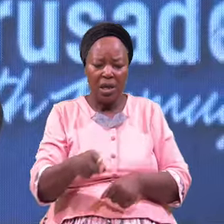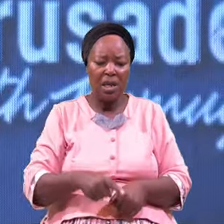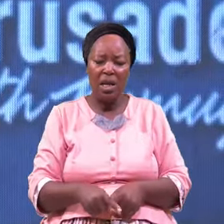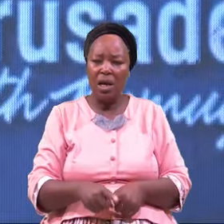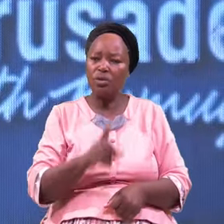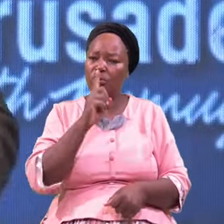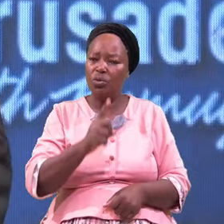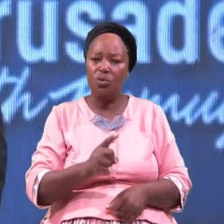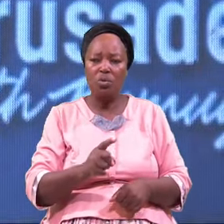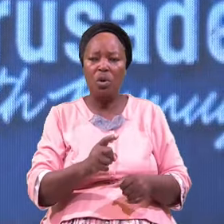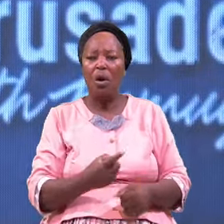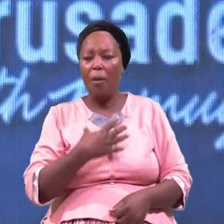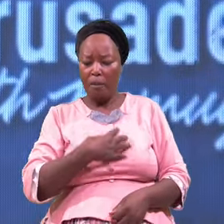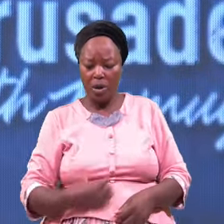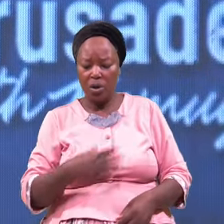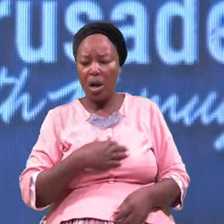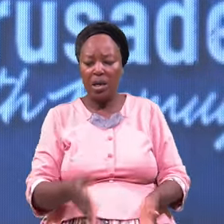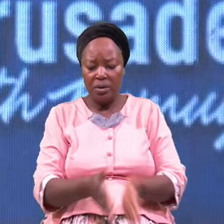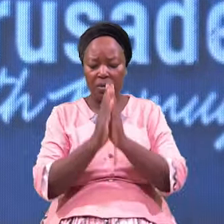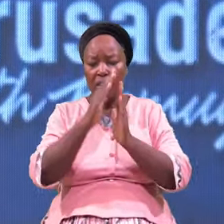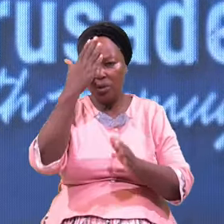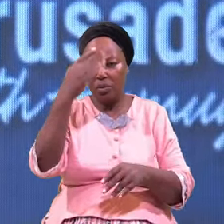And Request Known To The Lord